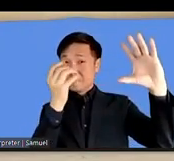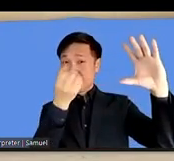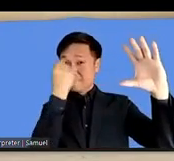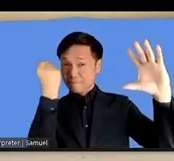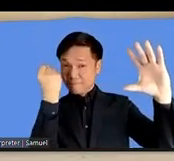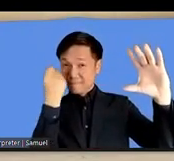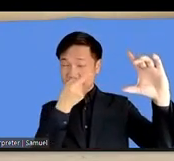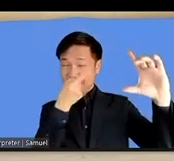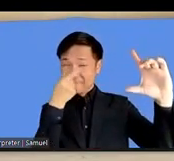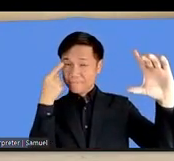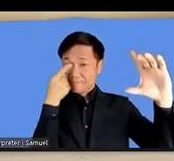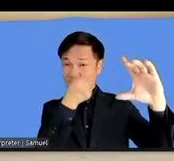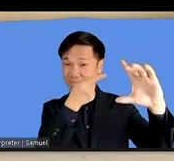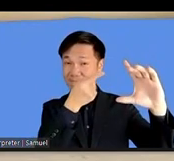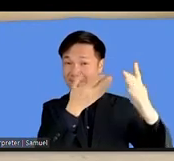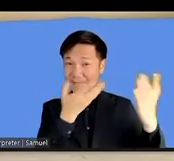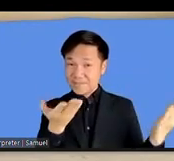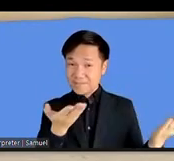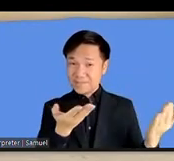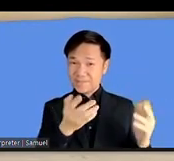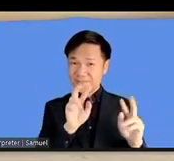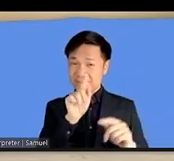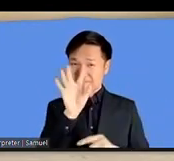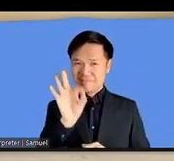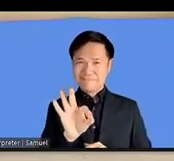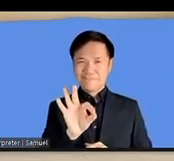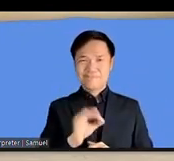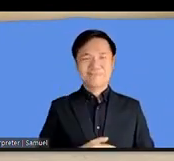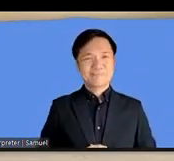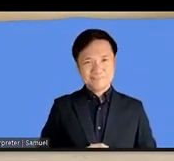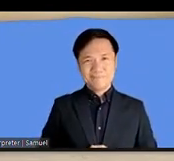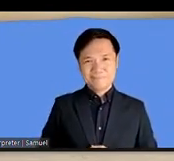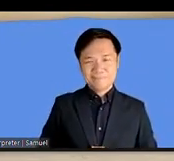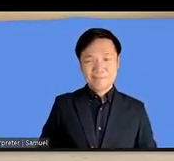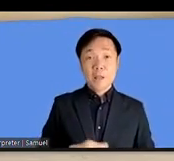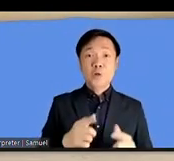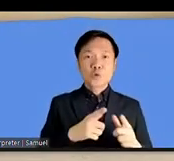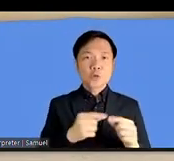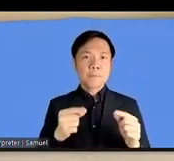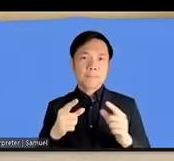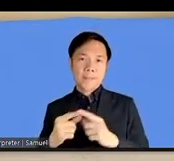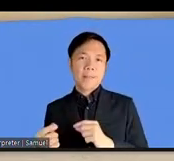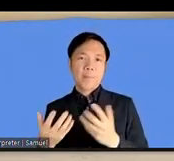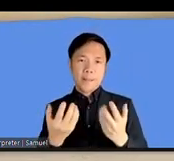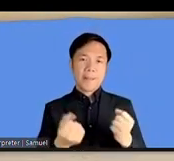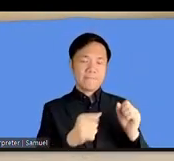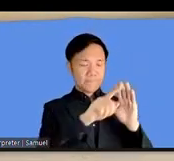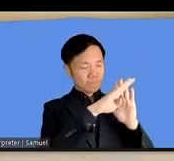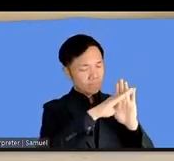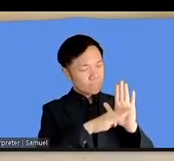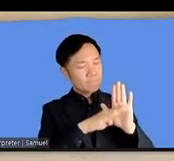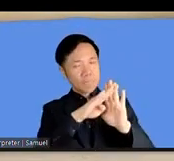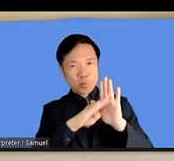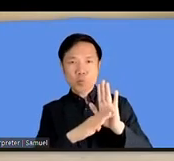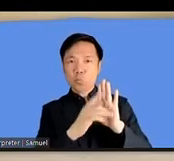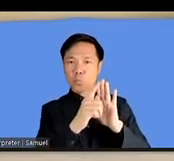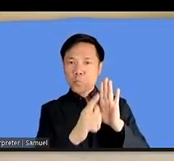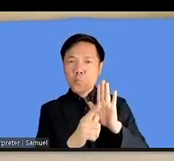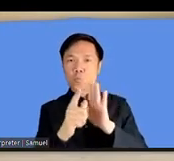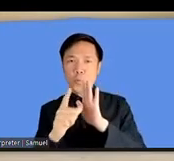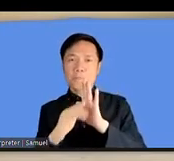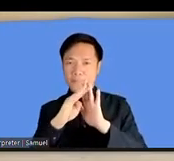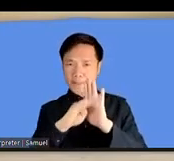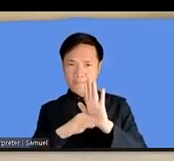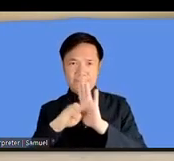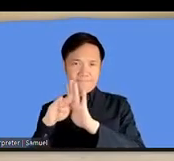in japan various laws have been enacted for people